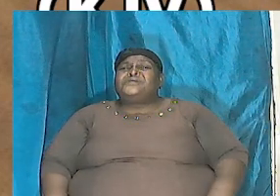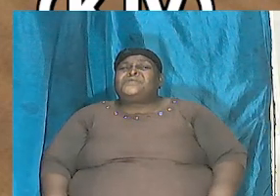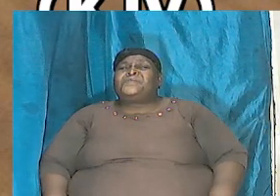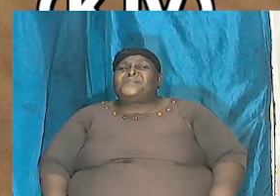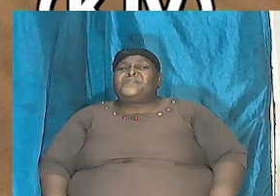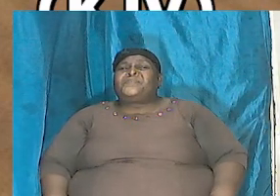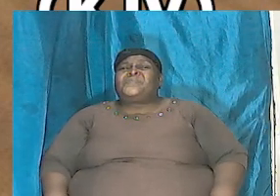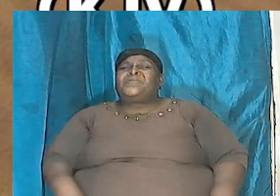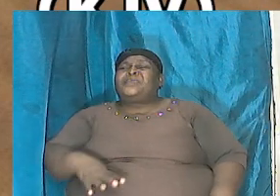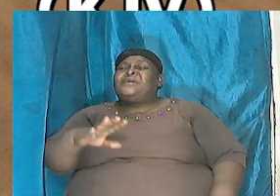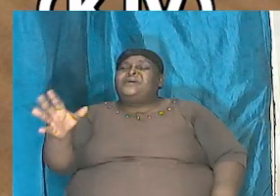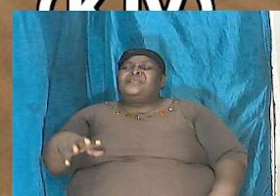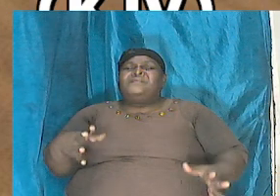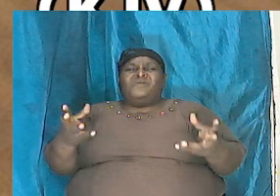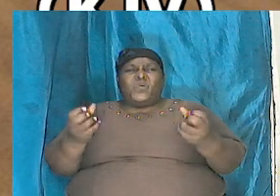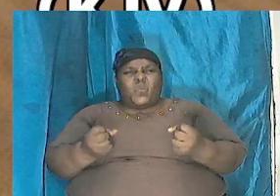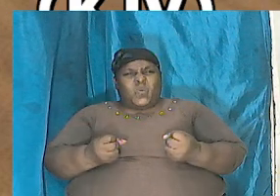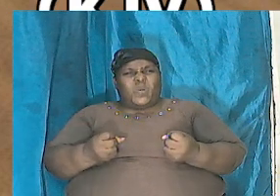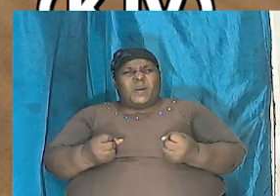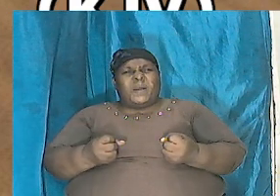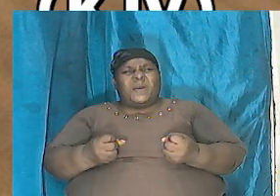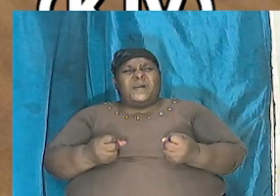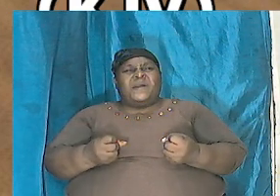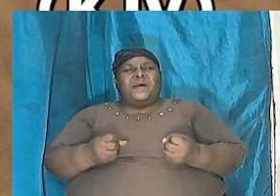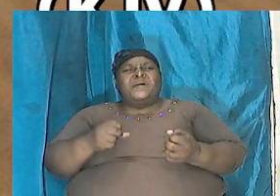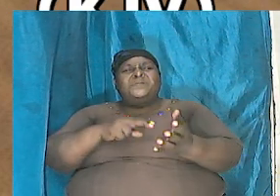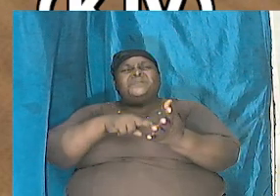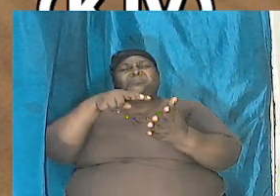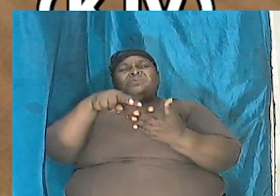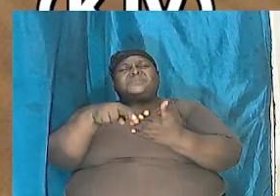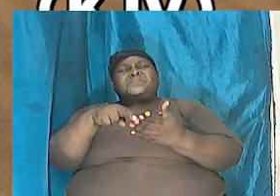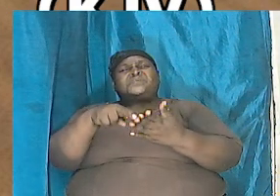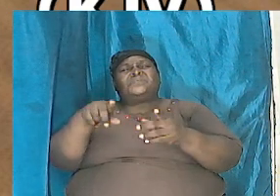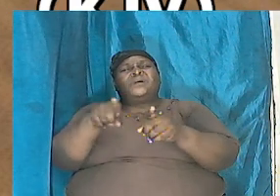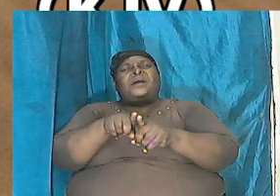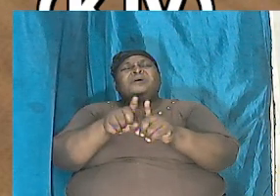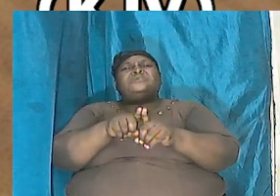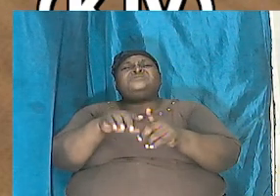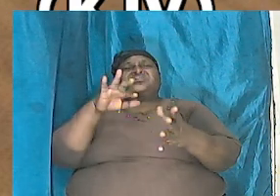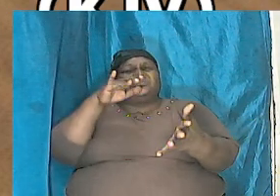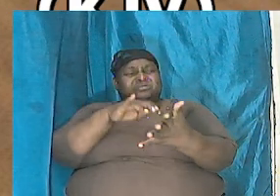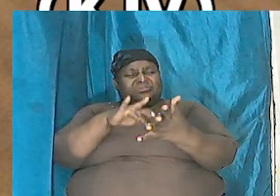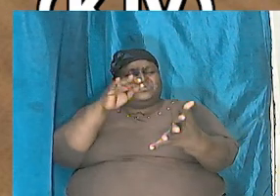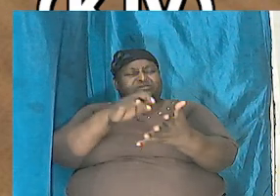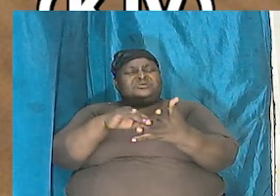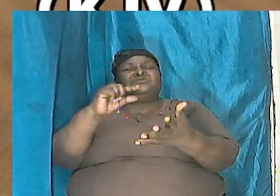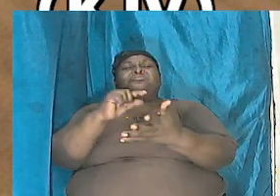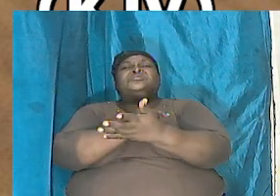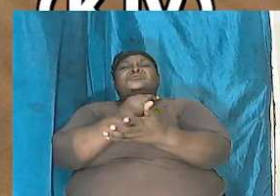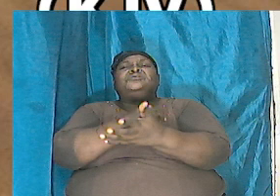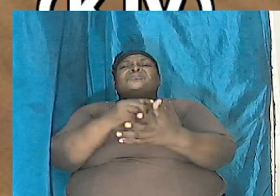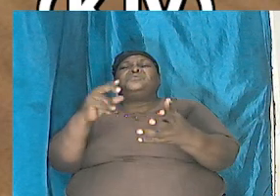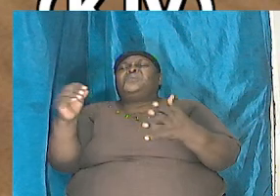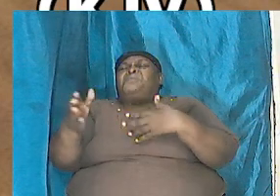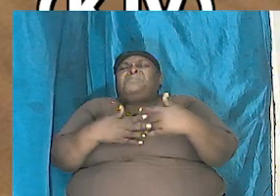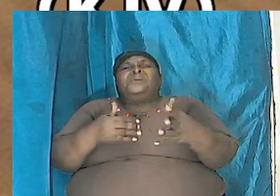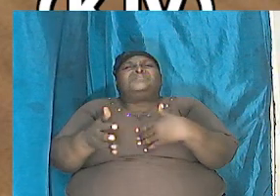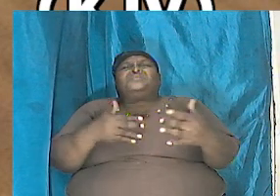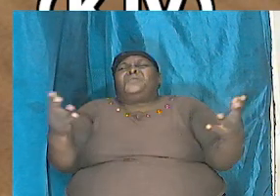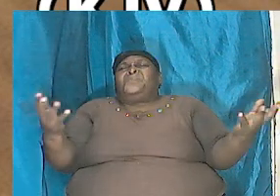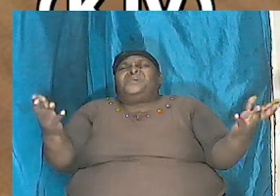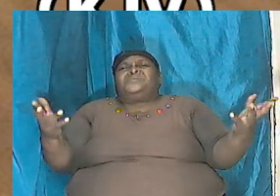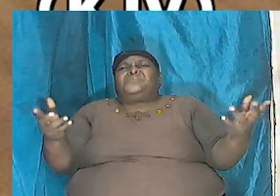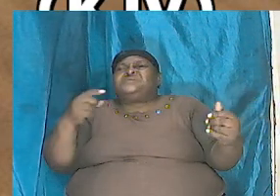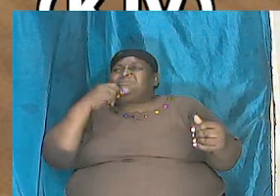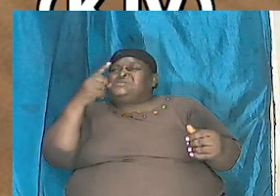didn't want to jump over and not mention that as we go through Genesis no matter what we are describing no